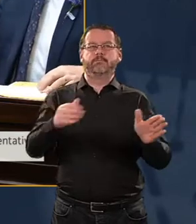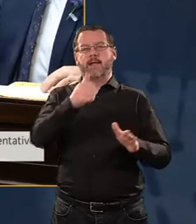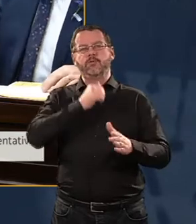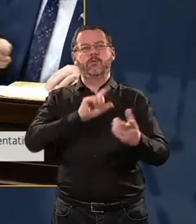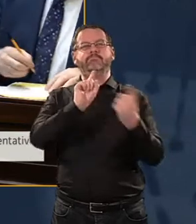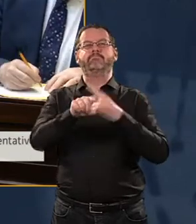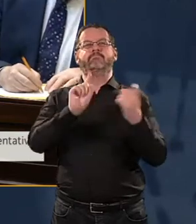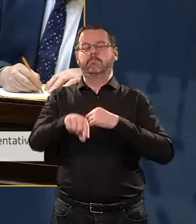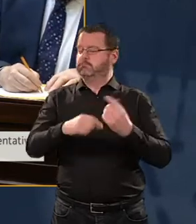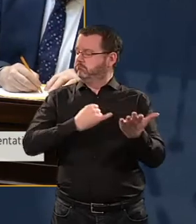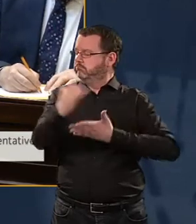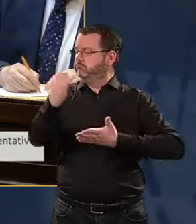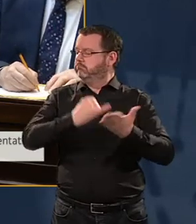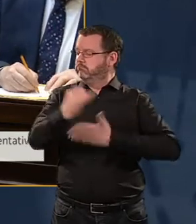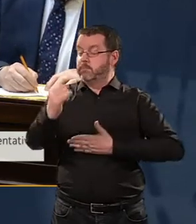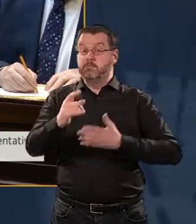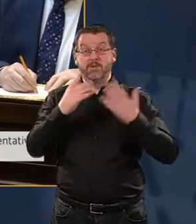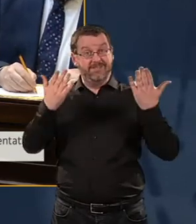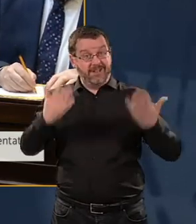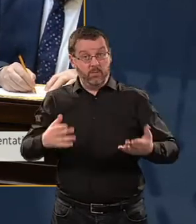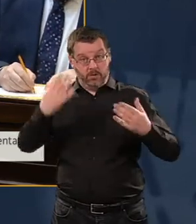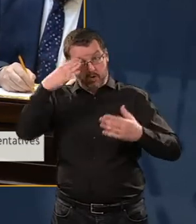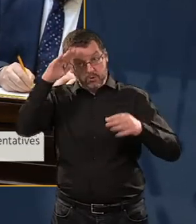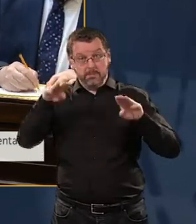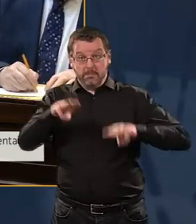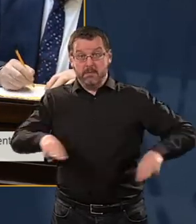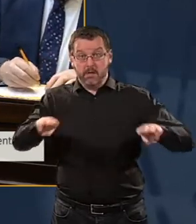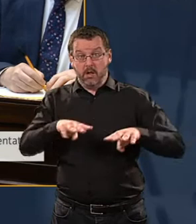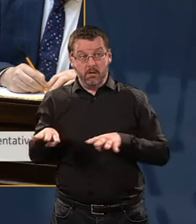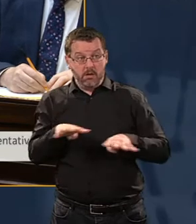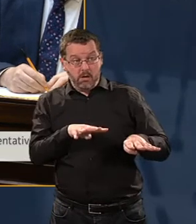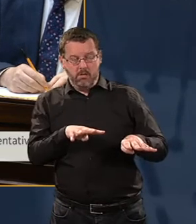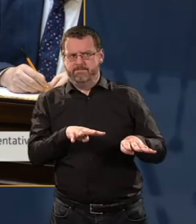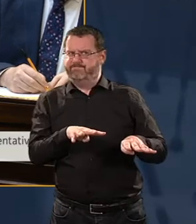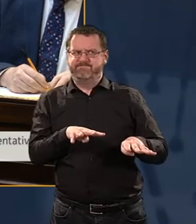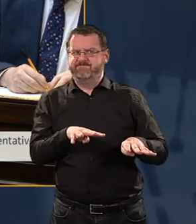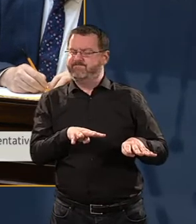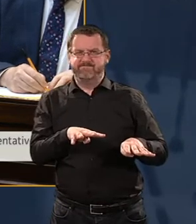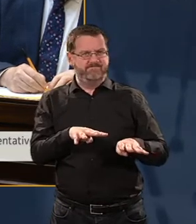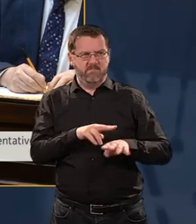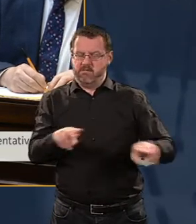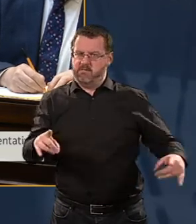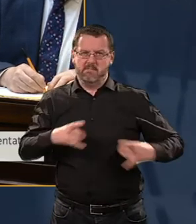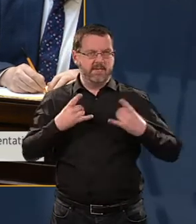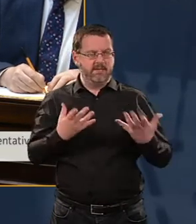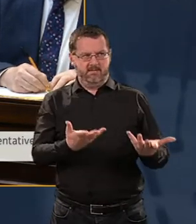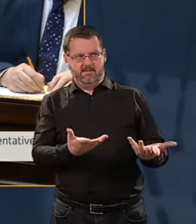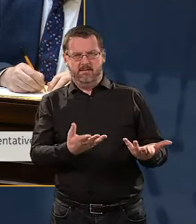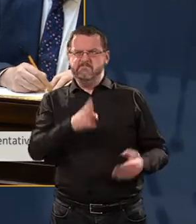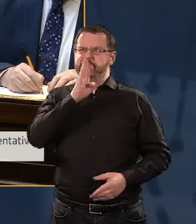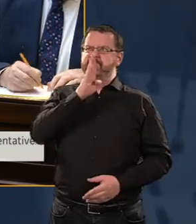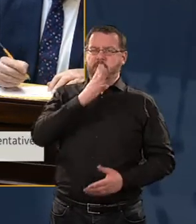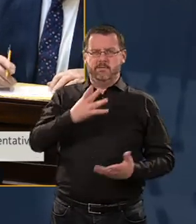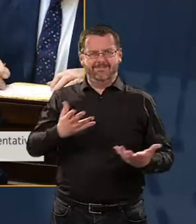the court of public opinion didn't take too kindly to that. What they saw in operation,